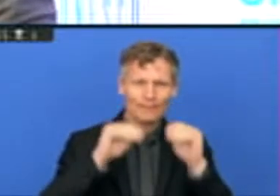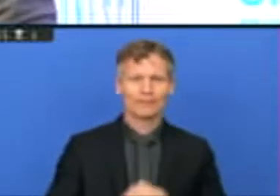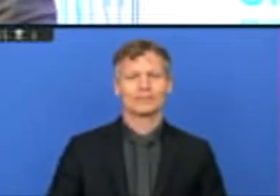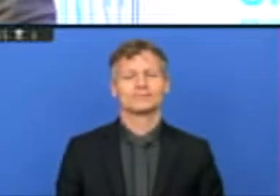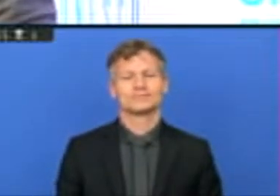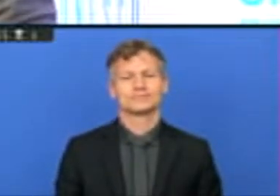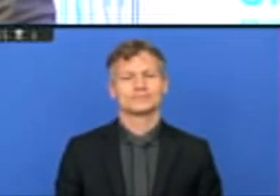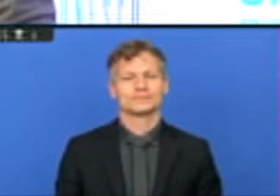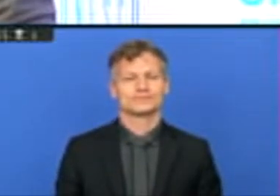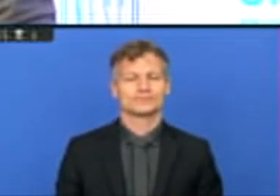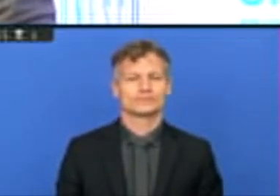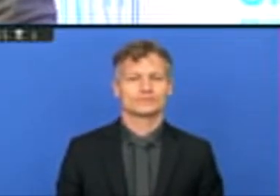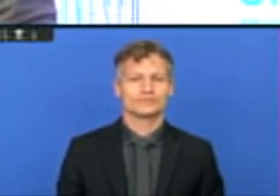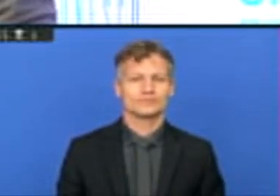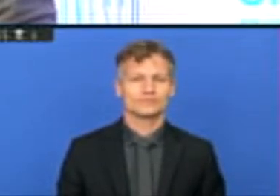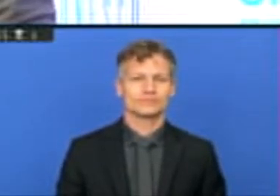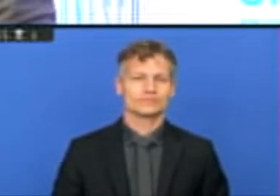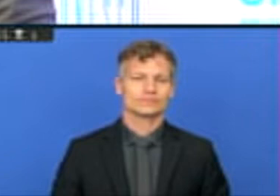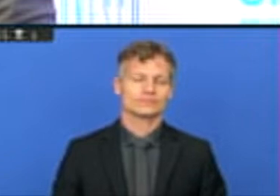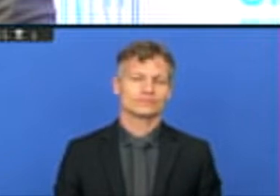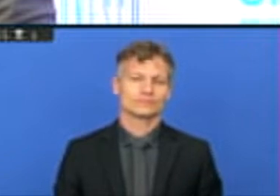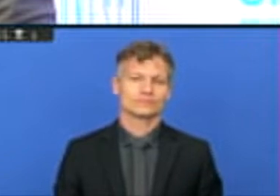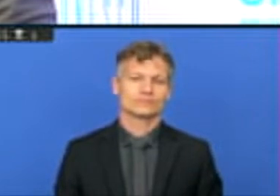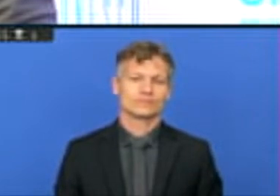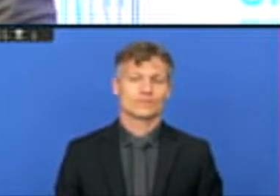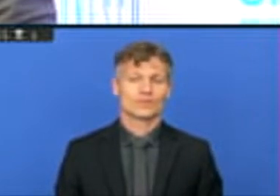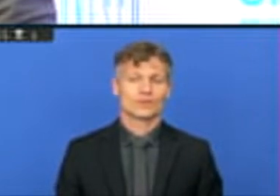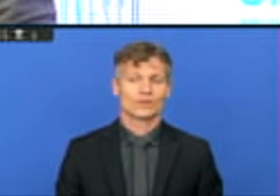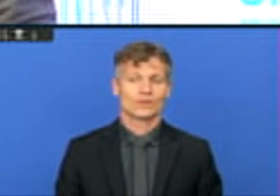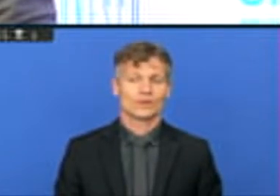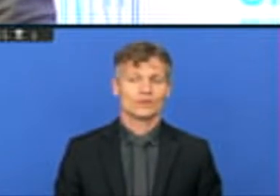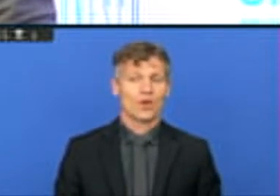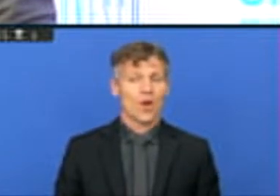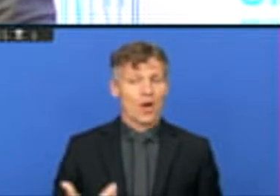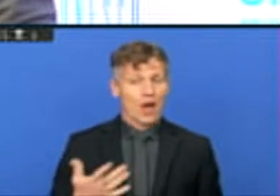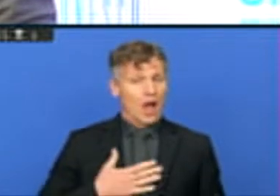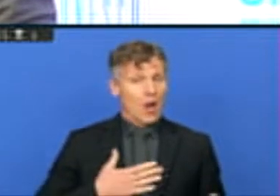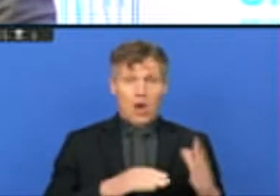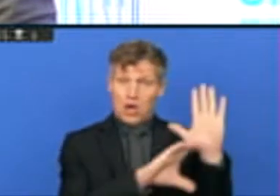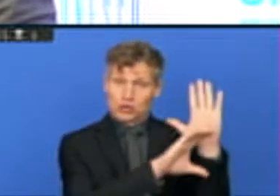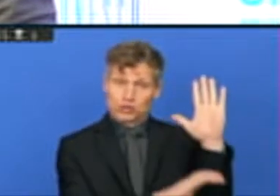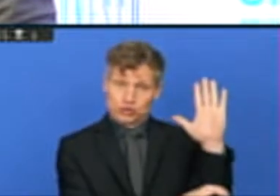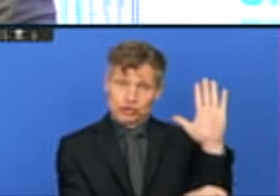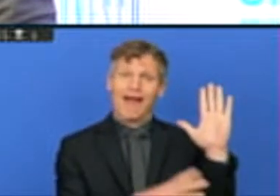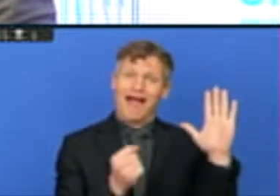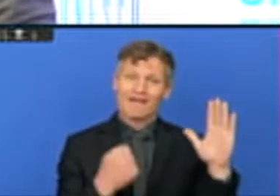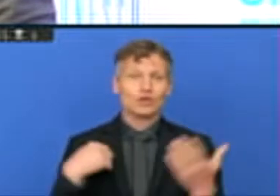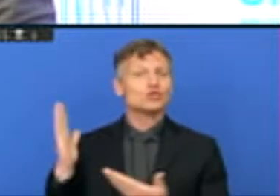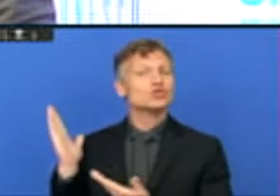facilities in education, in health, in